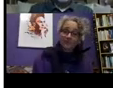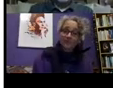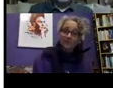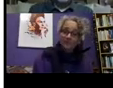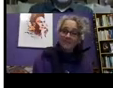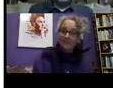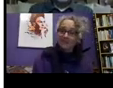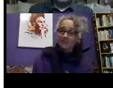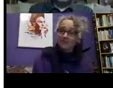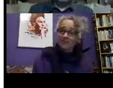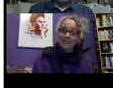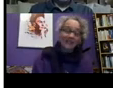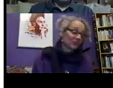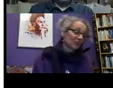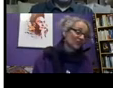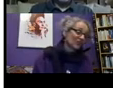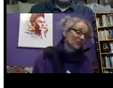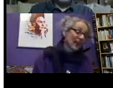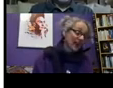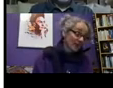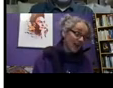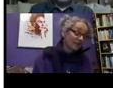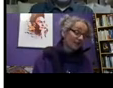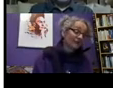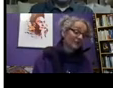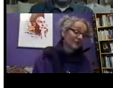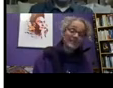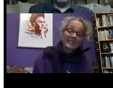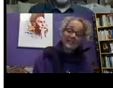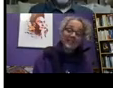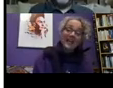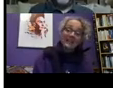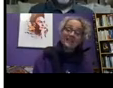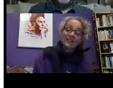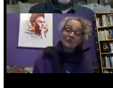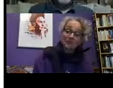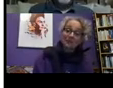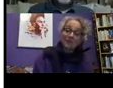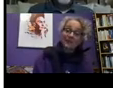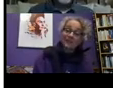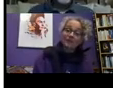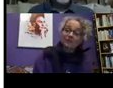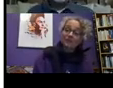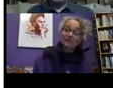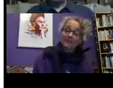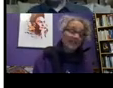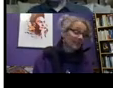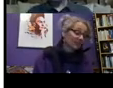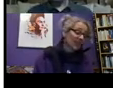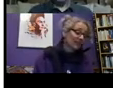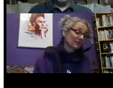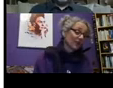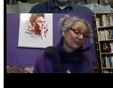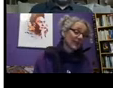just assuming that that is already due to a health vulnerability, again, so much of that is structural. The